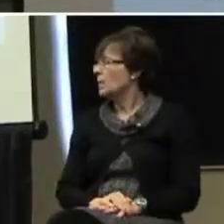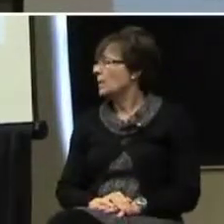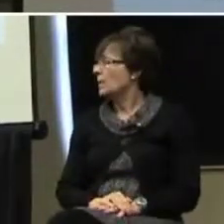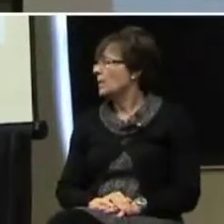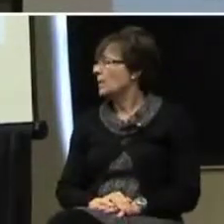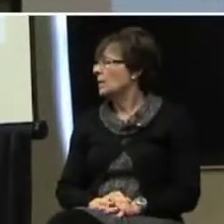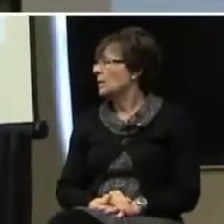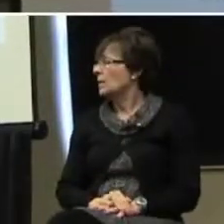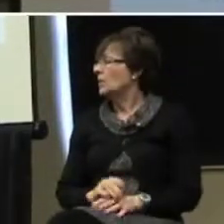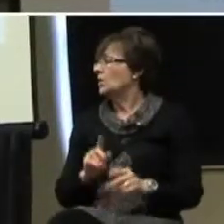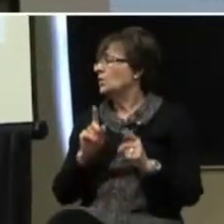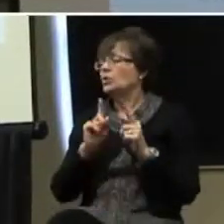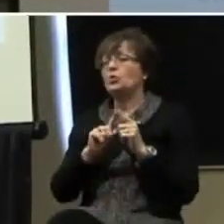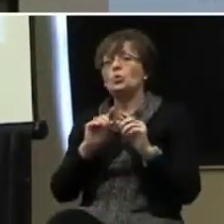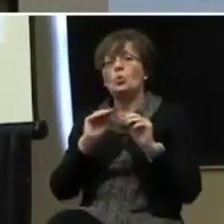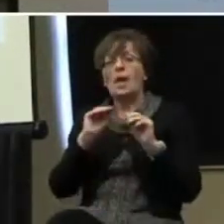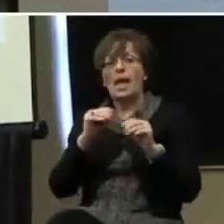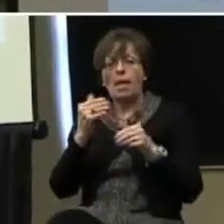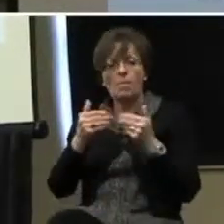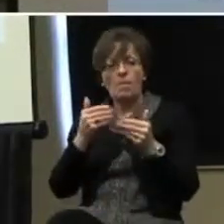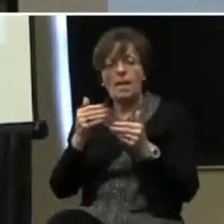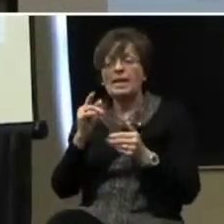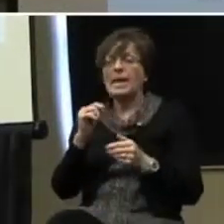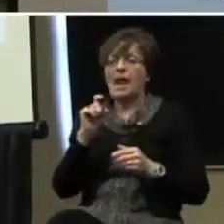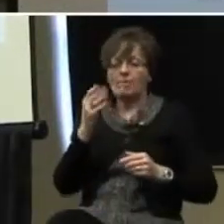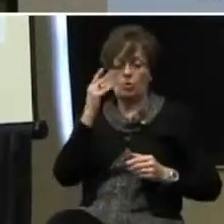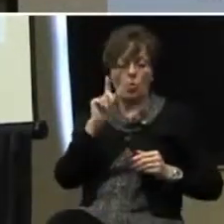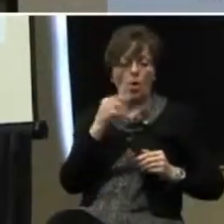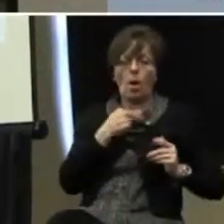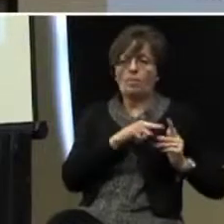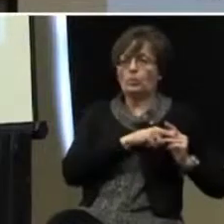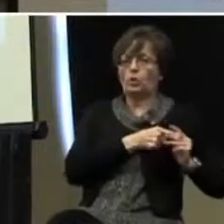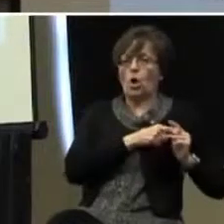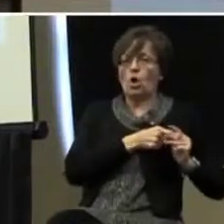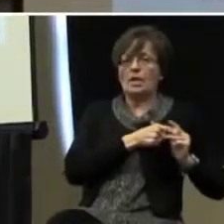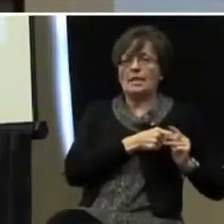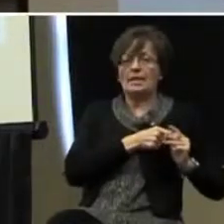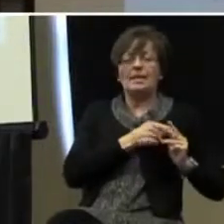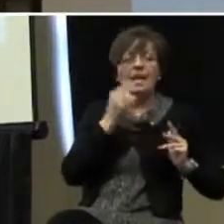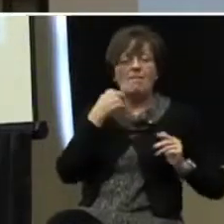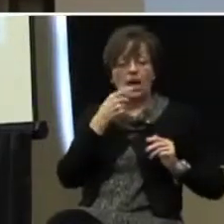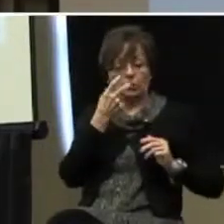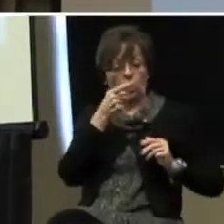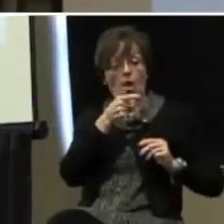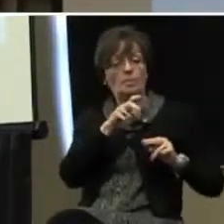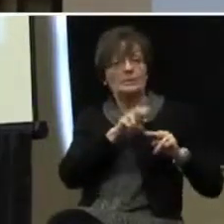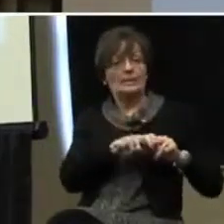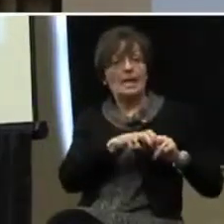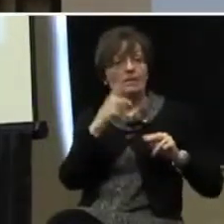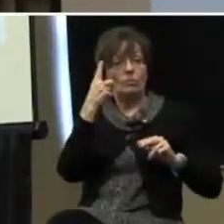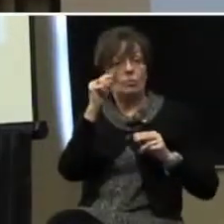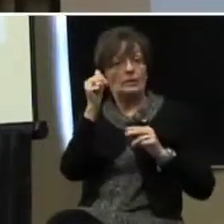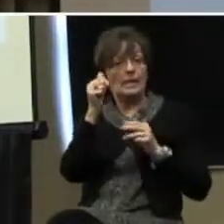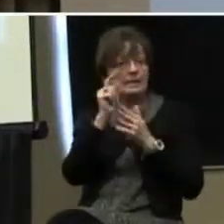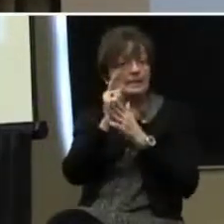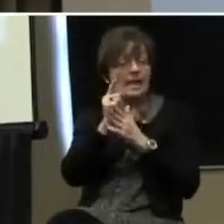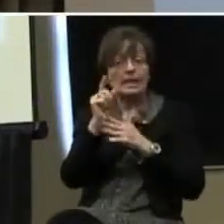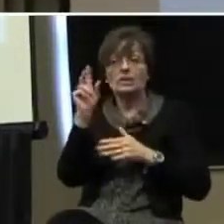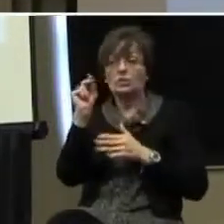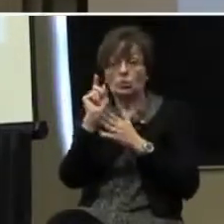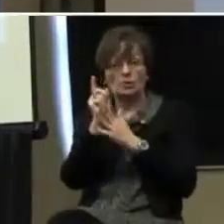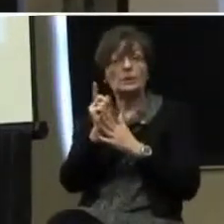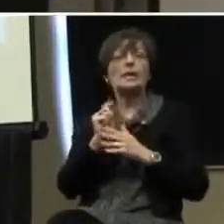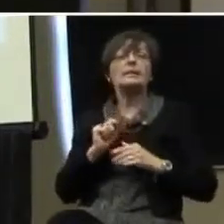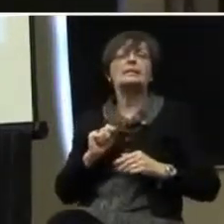So in order to implement this, I have to know where I'm starting from. If I've seen the child sit for 10 seconds or 30